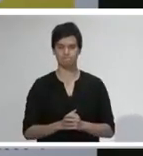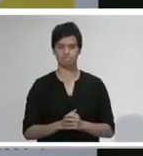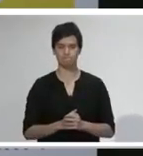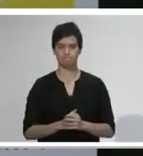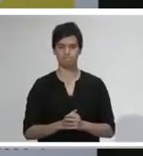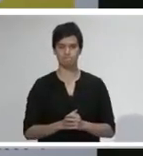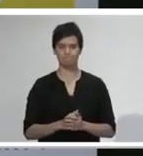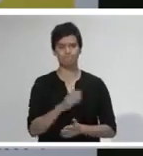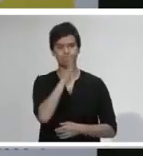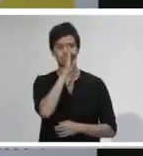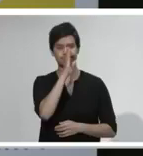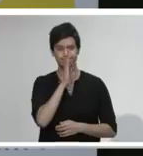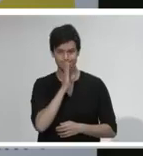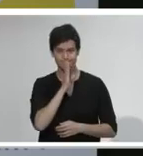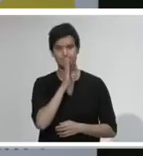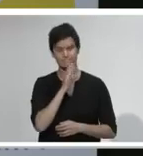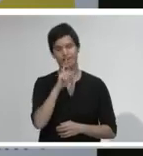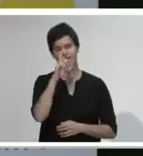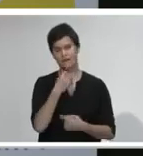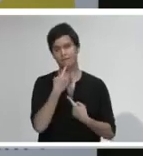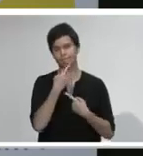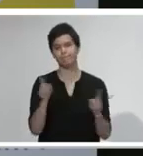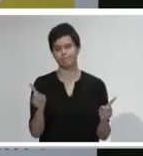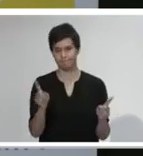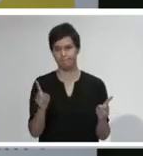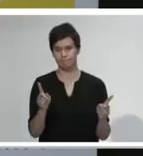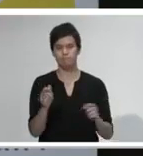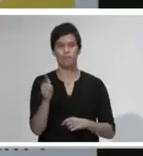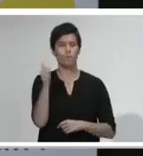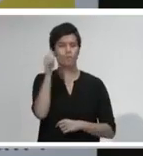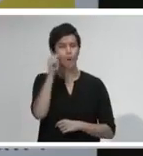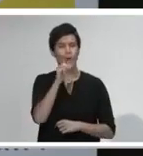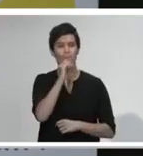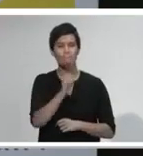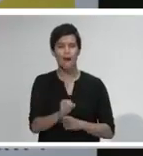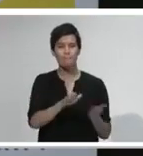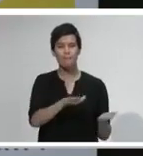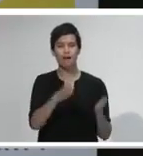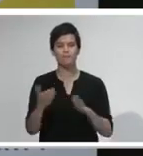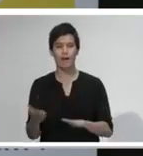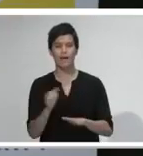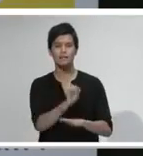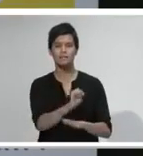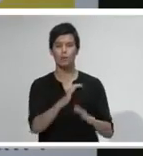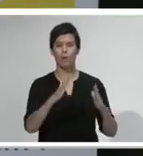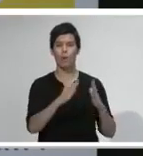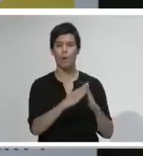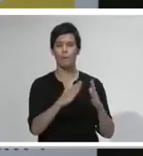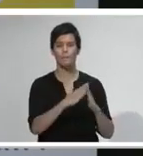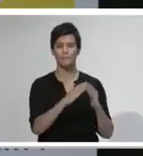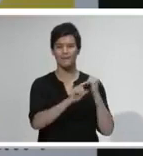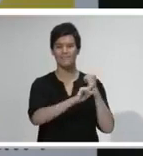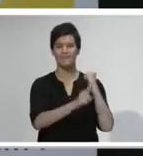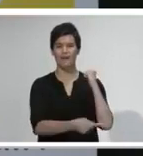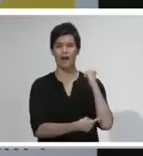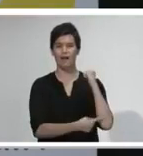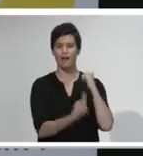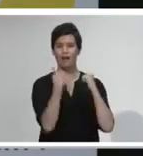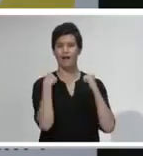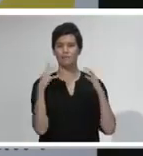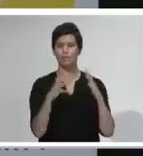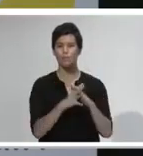Sadly, I am confirming that the death that occurred in Invercargill in the community on Tuesday evening last week